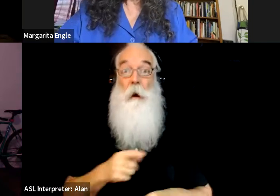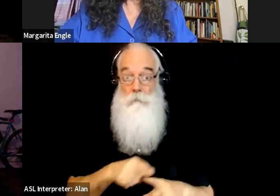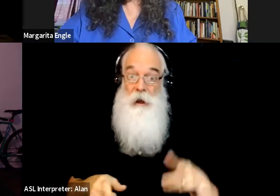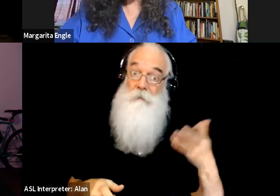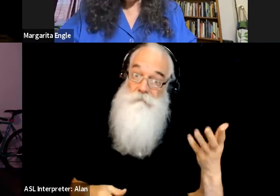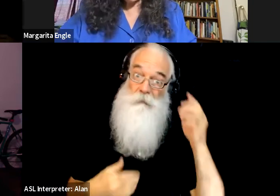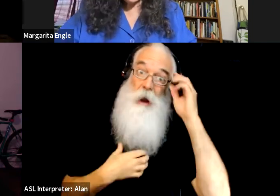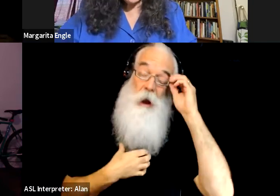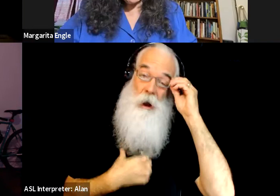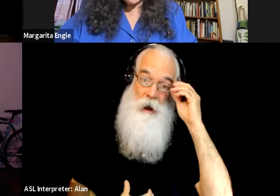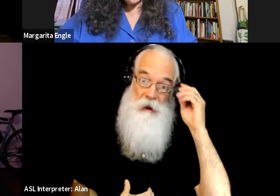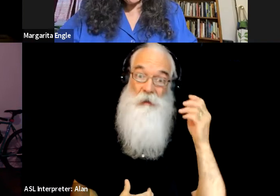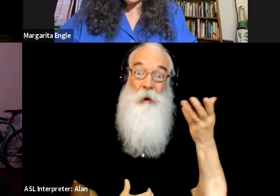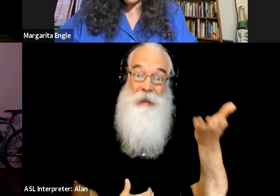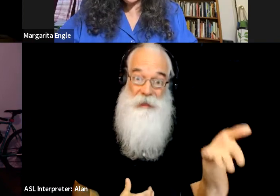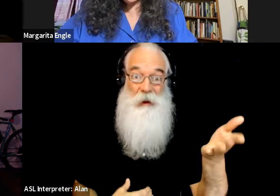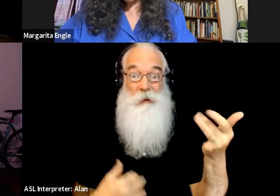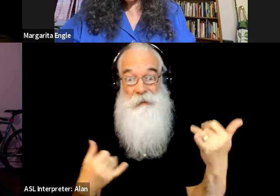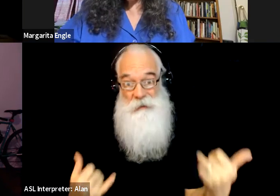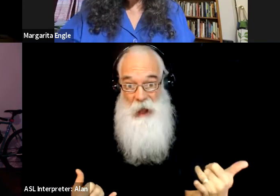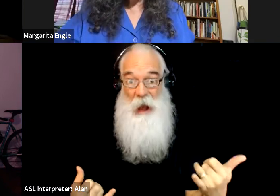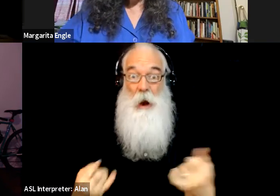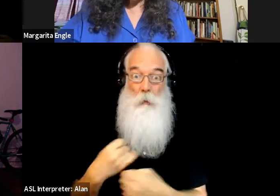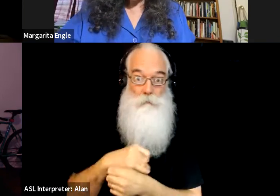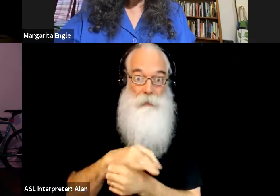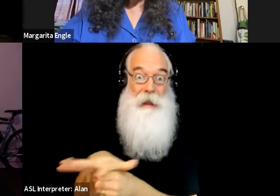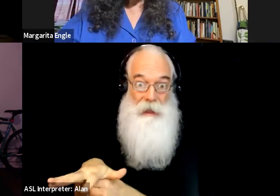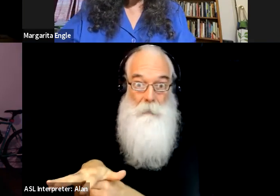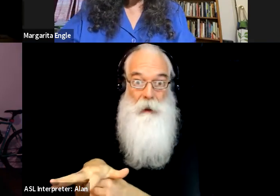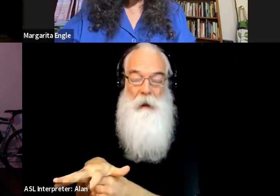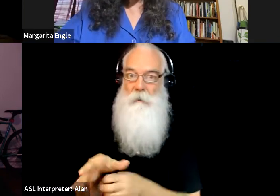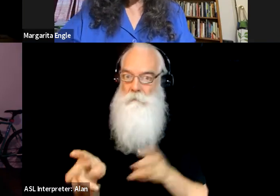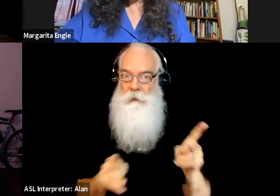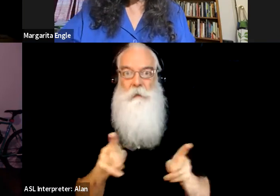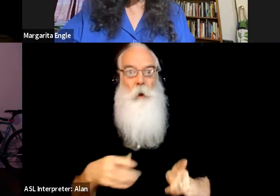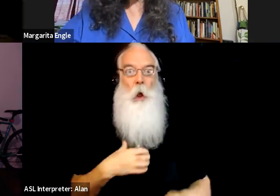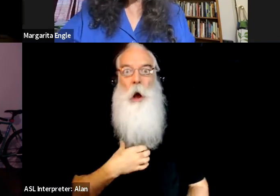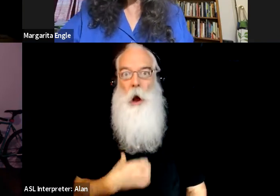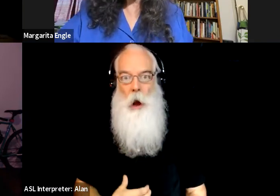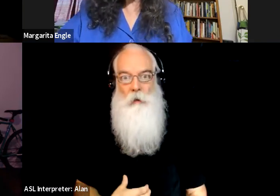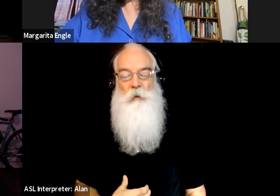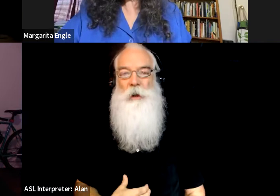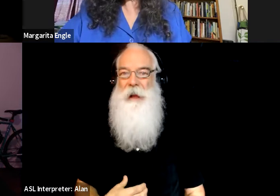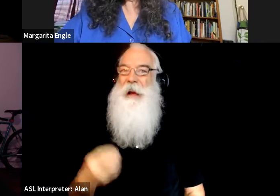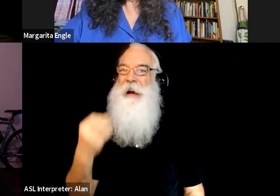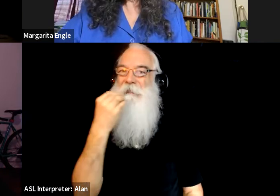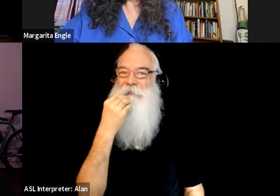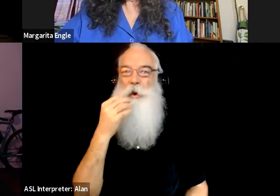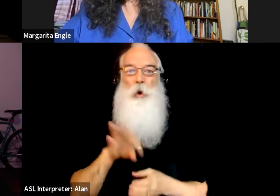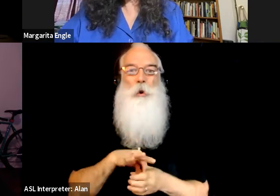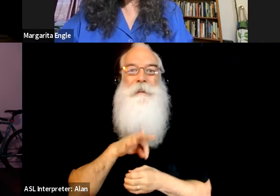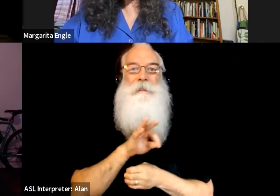destroyed the economy. So people are hungry and, um, food has been rationed